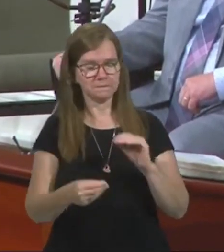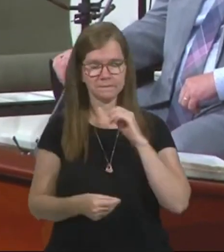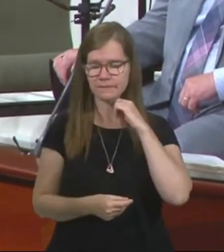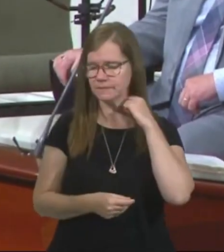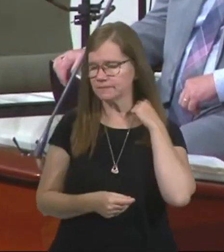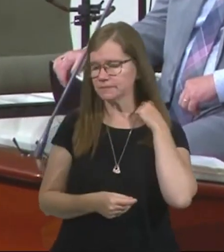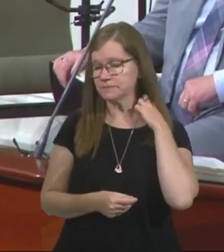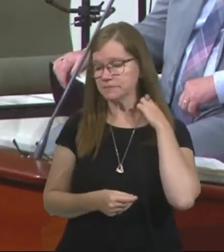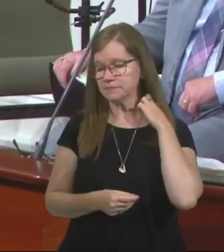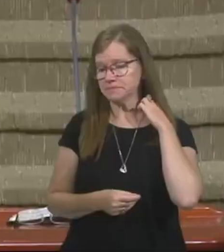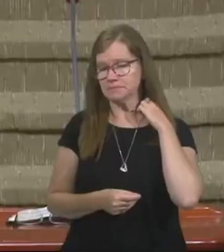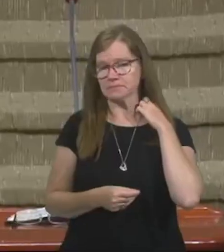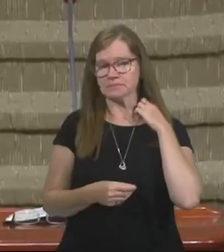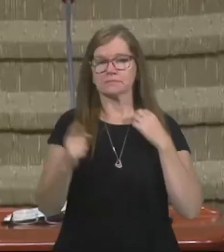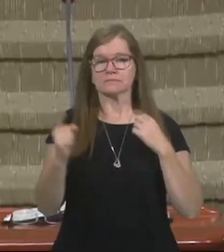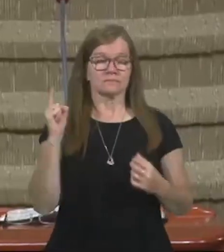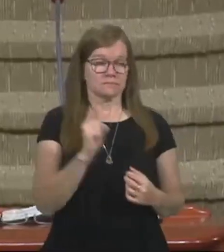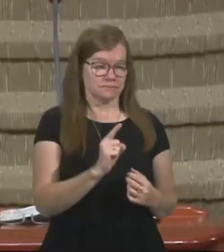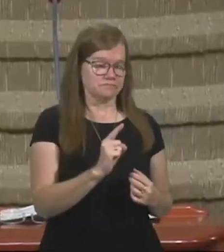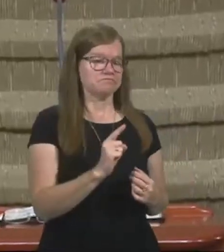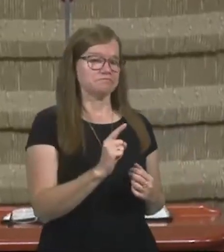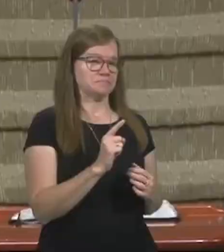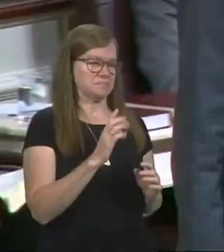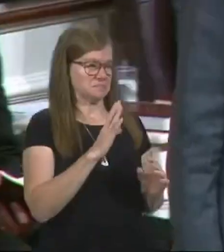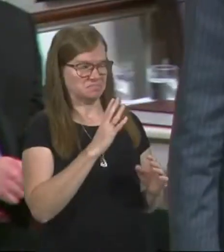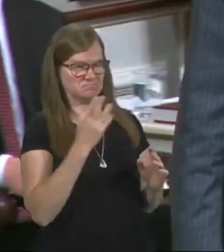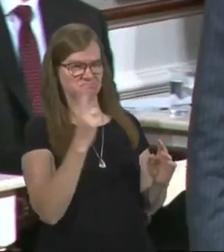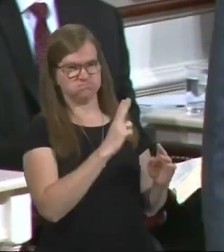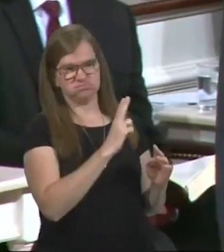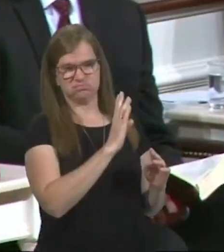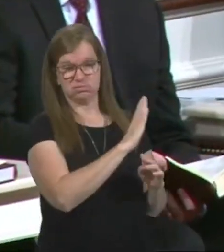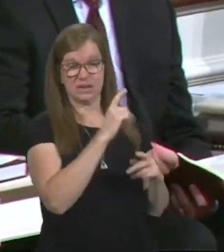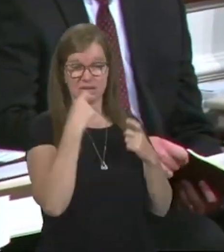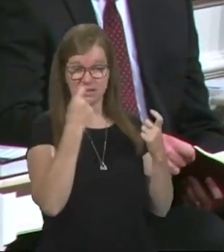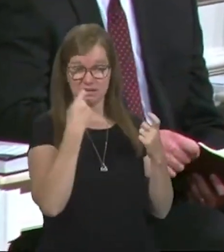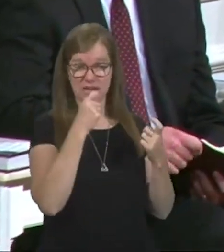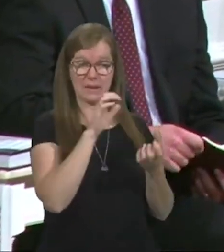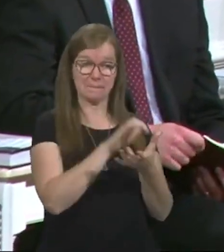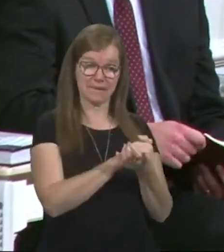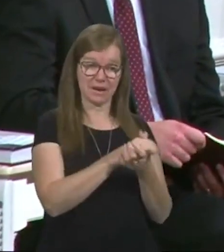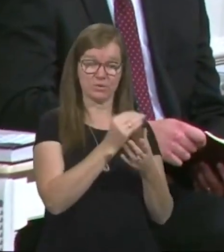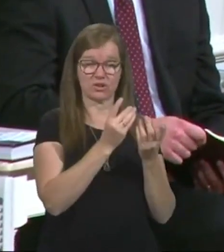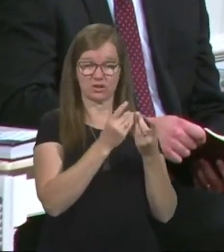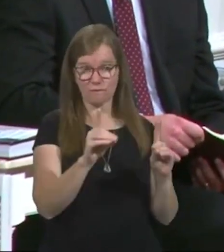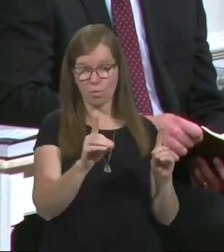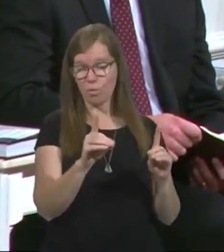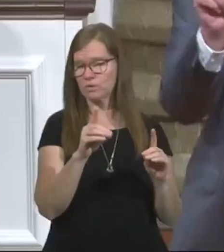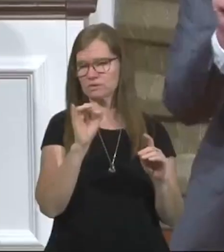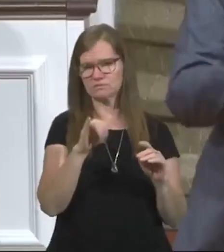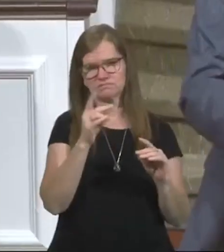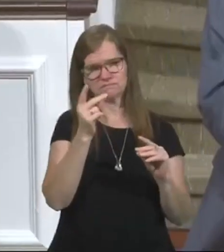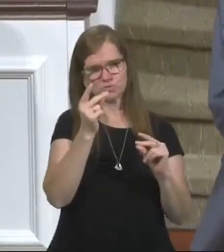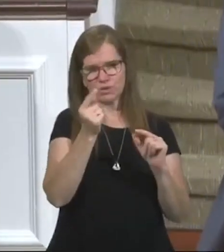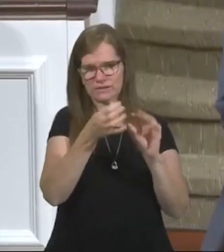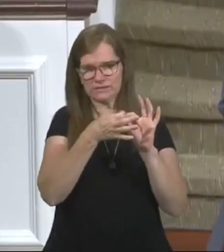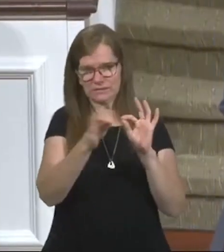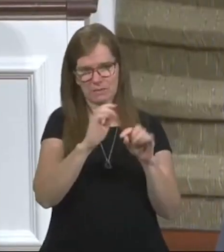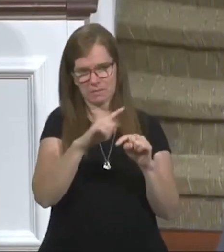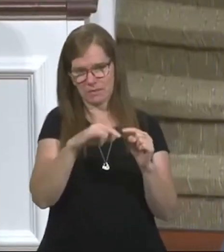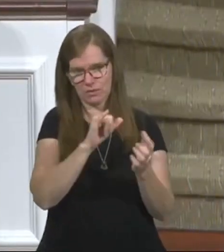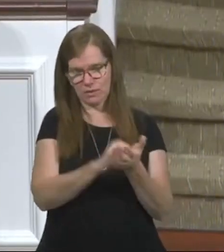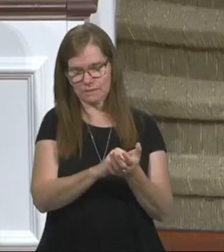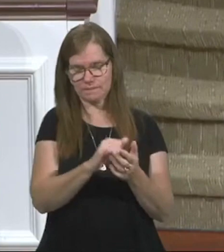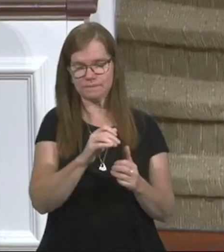And he goes in and deals with their sin, especially in the sin of marriage and divorce, that he just gives a just a quick statement about